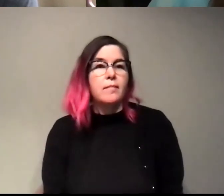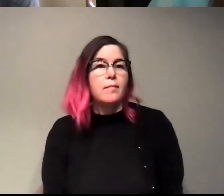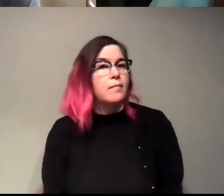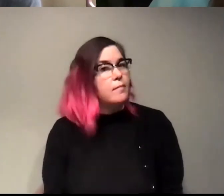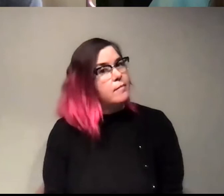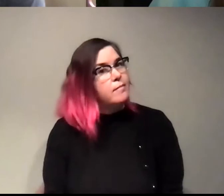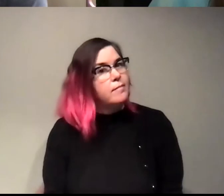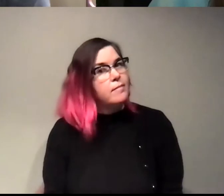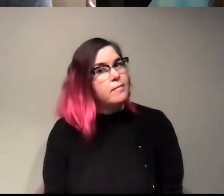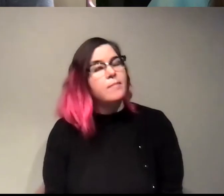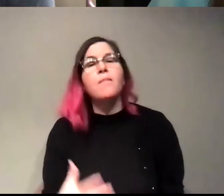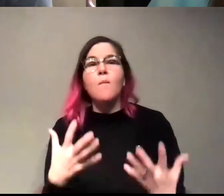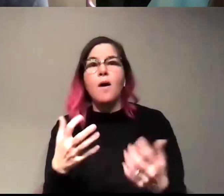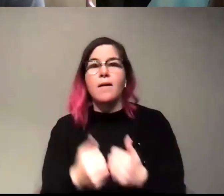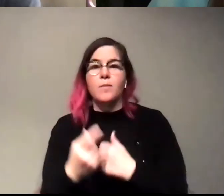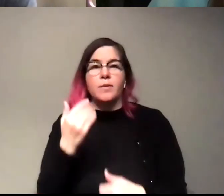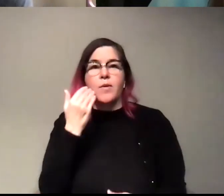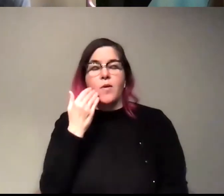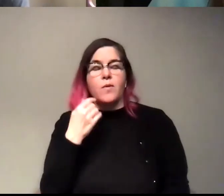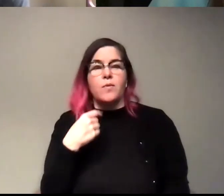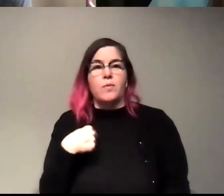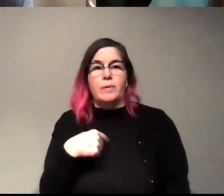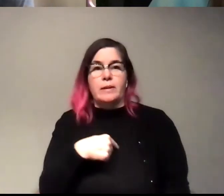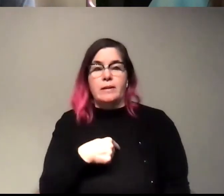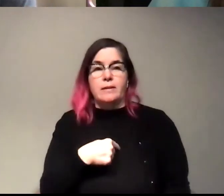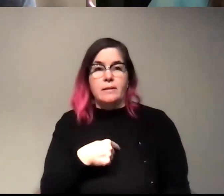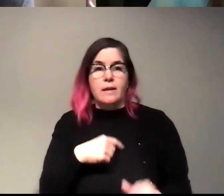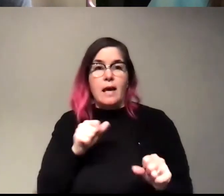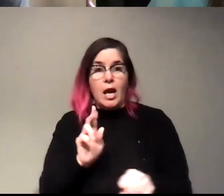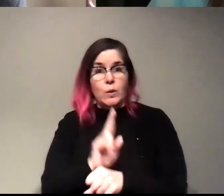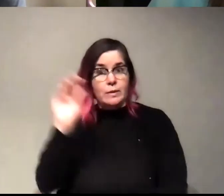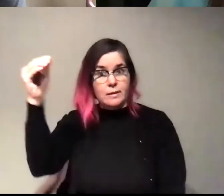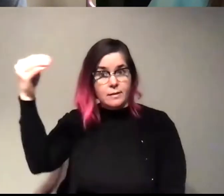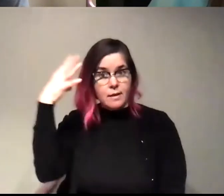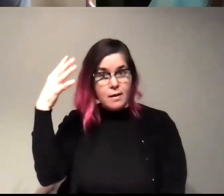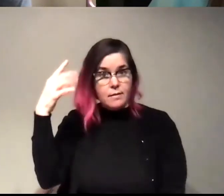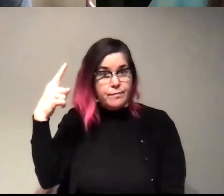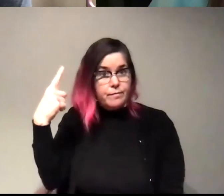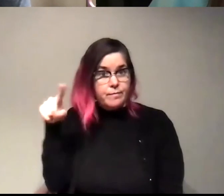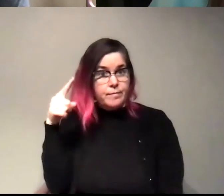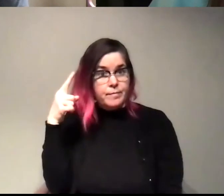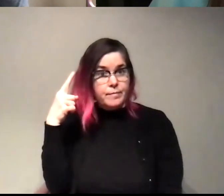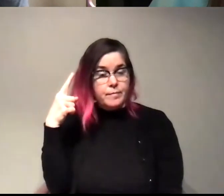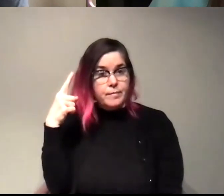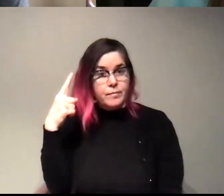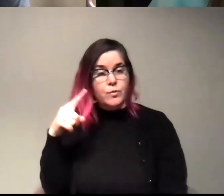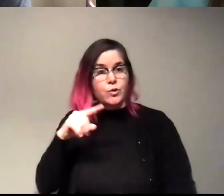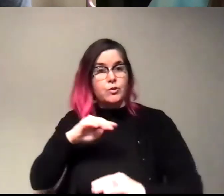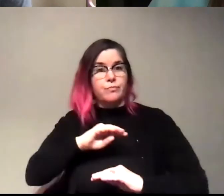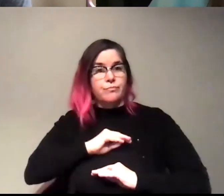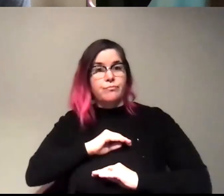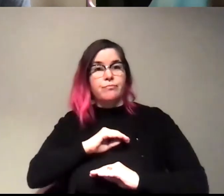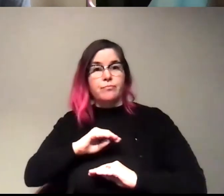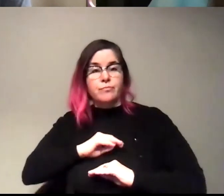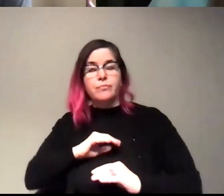Uh, I want everyone to know that we can, we can use the sun to like meet a lot of the challenges